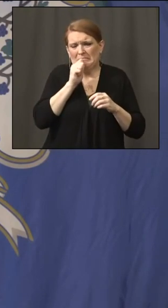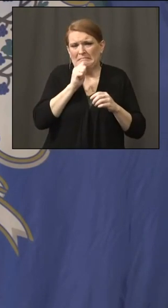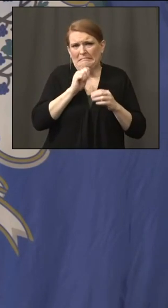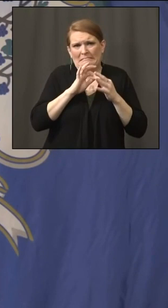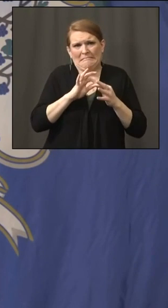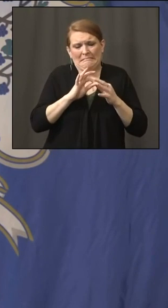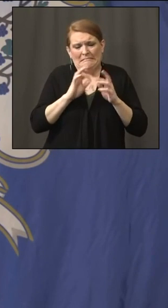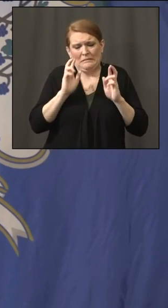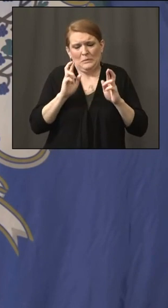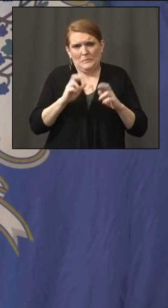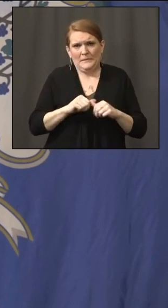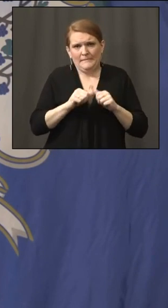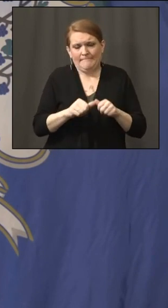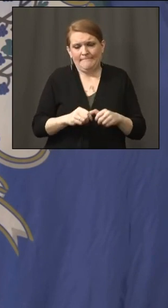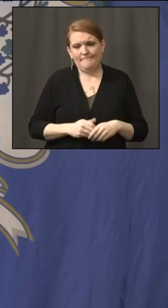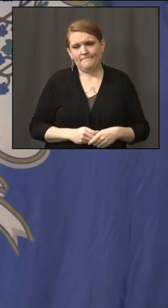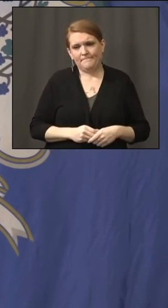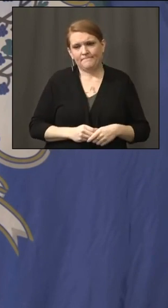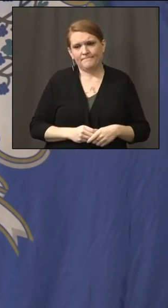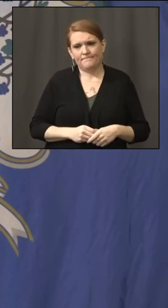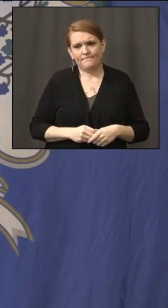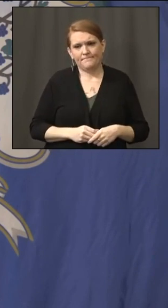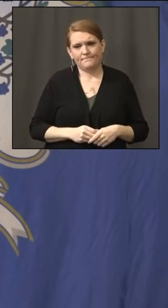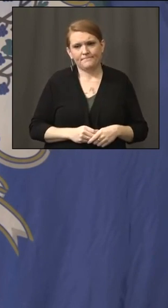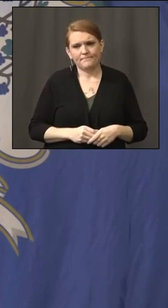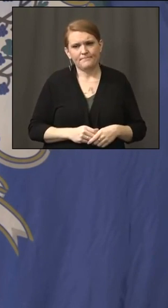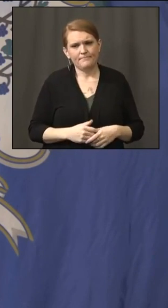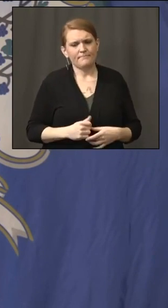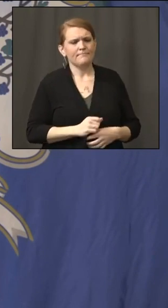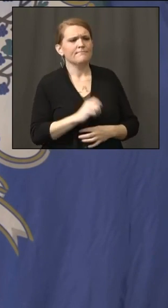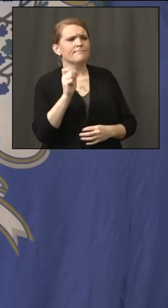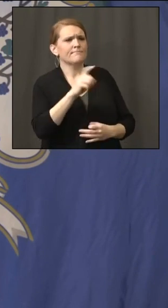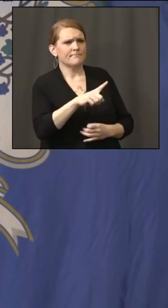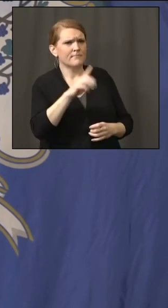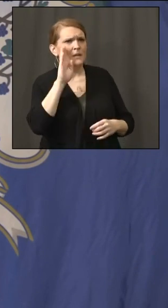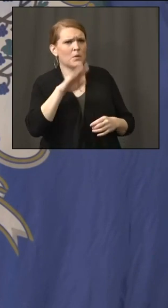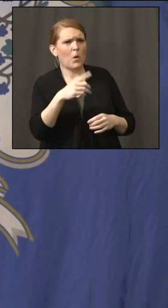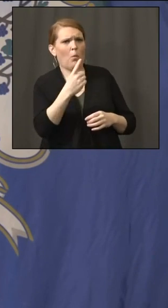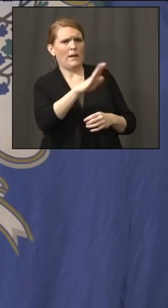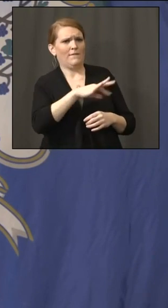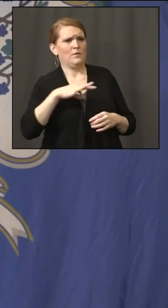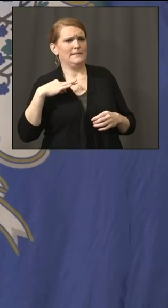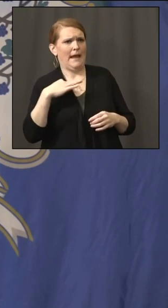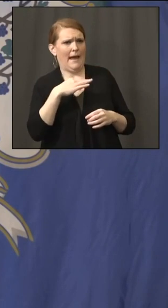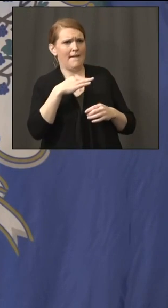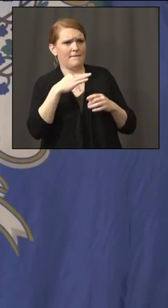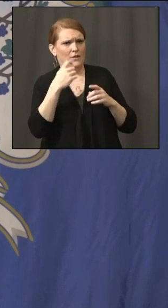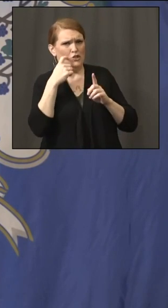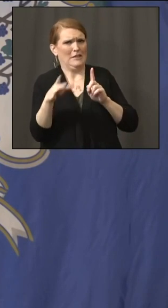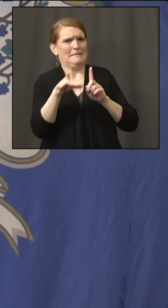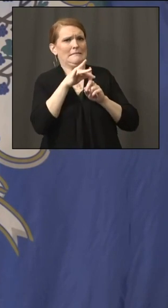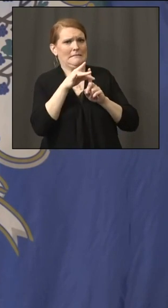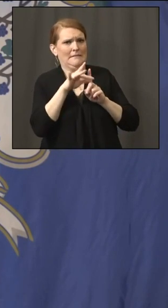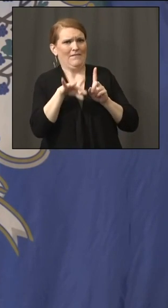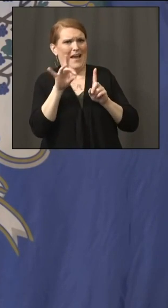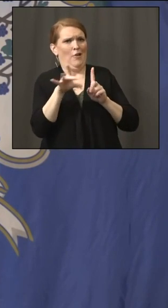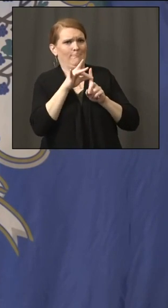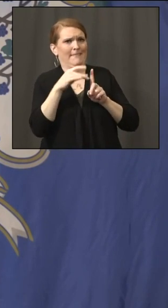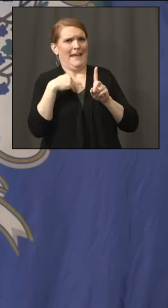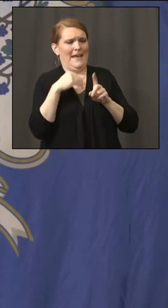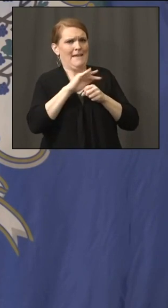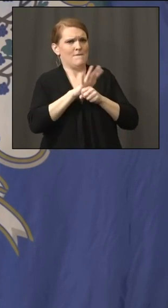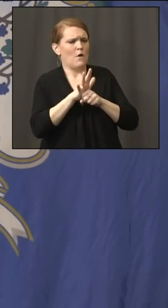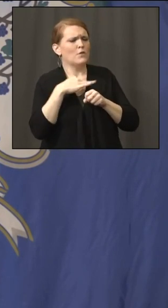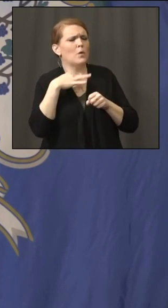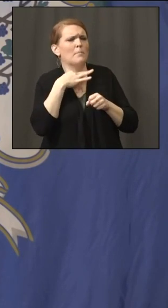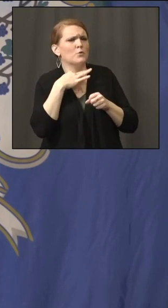All right. And then you had a news release about a staff member that tested positive on your staff. How are they doing? And can you give a little description of